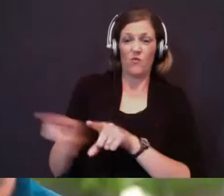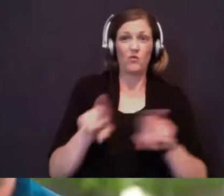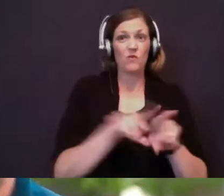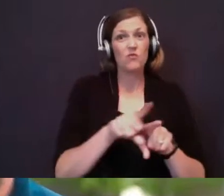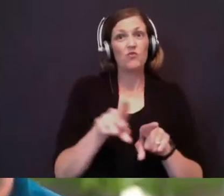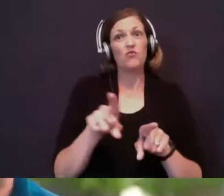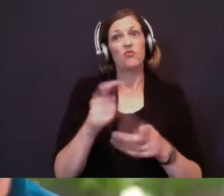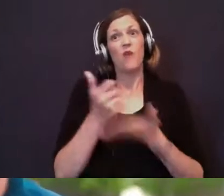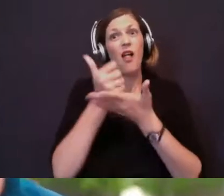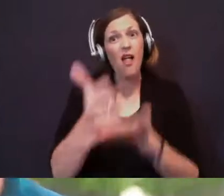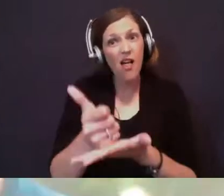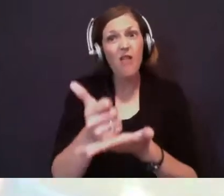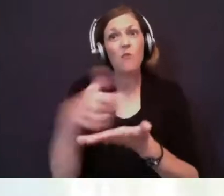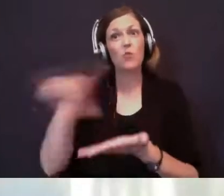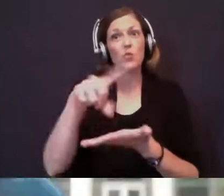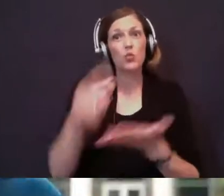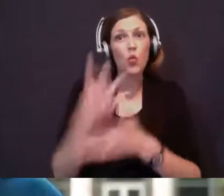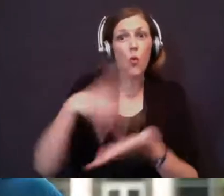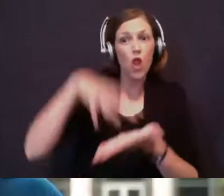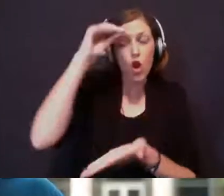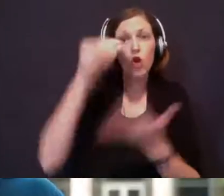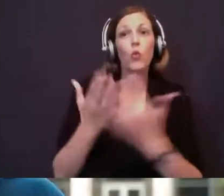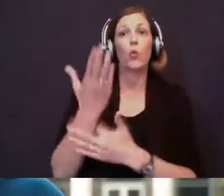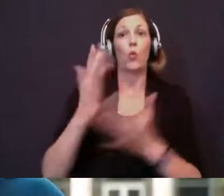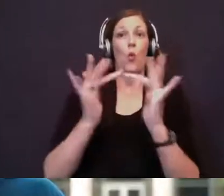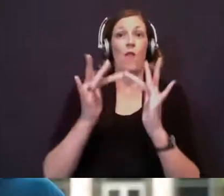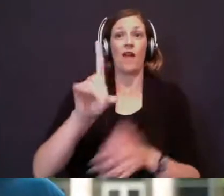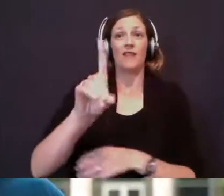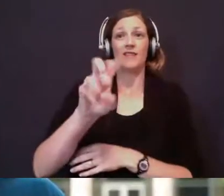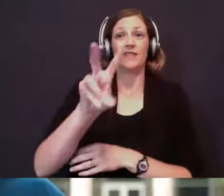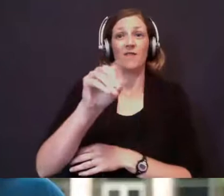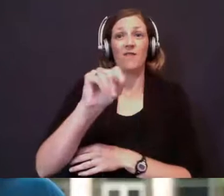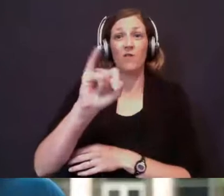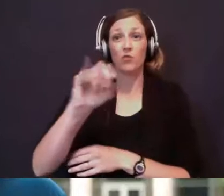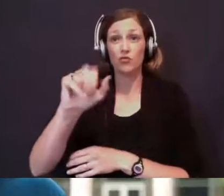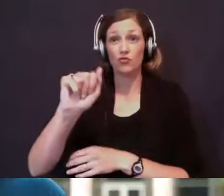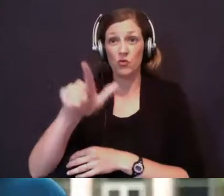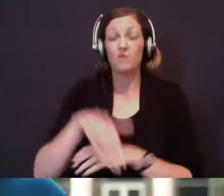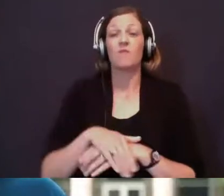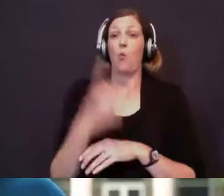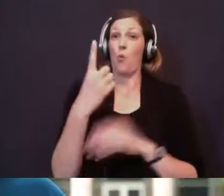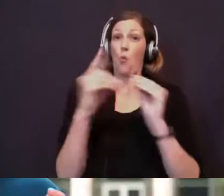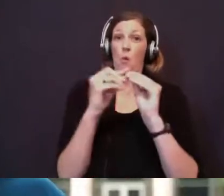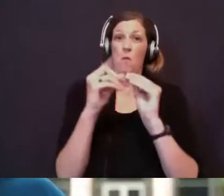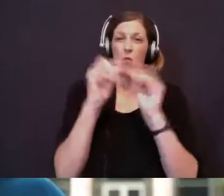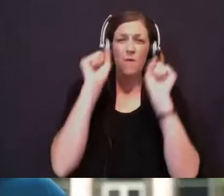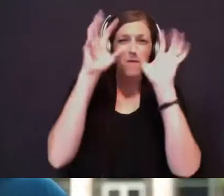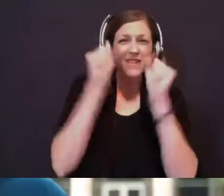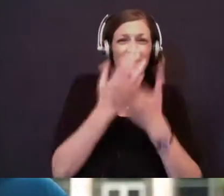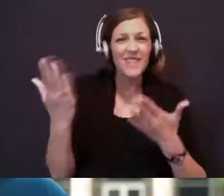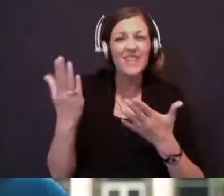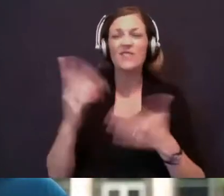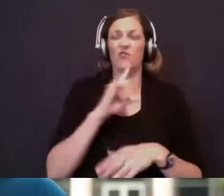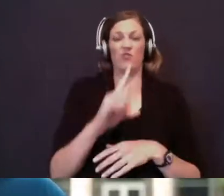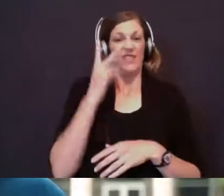devotionals that are online. But we want to let you know about one other thing that has been amazing. We have seen God show up in really unique